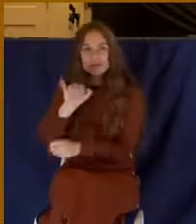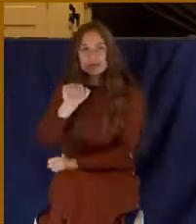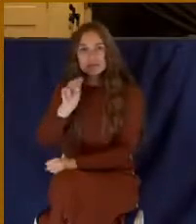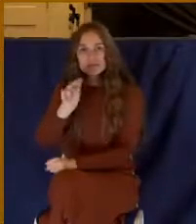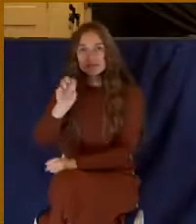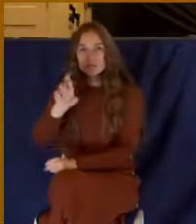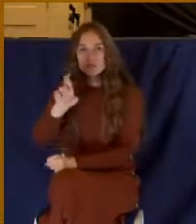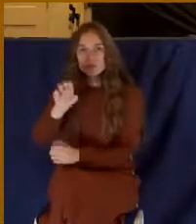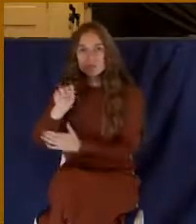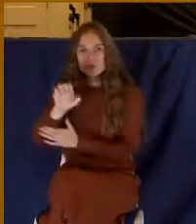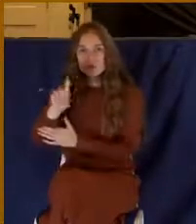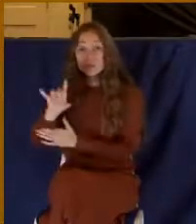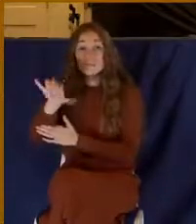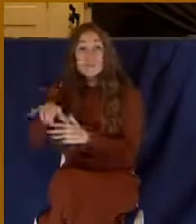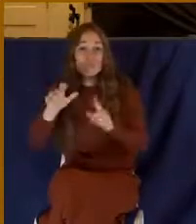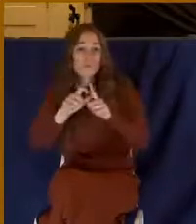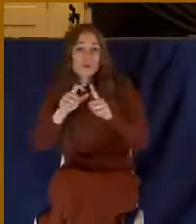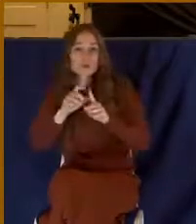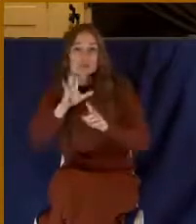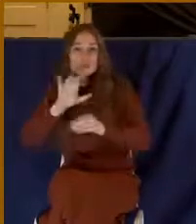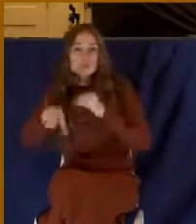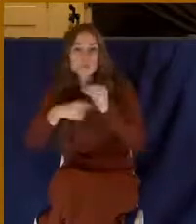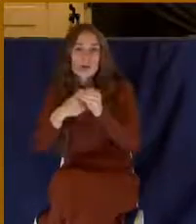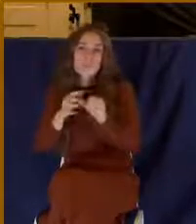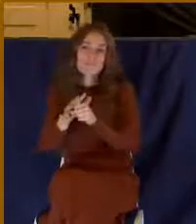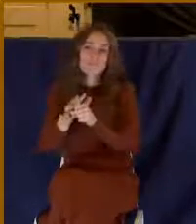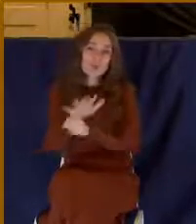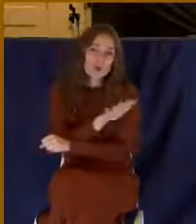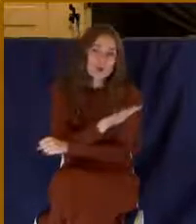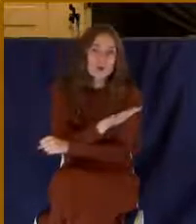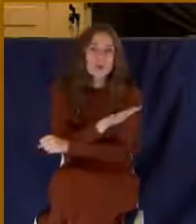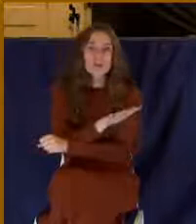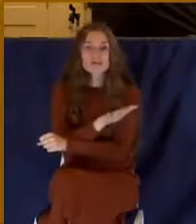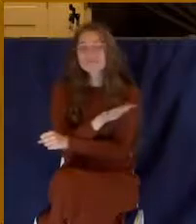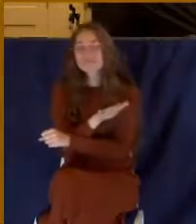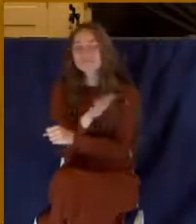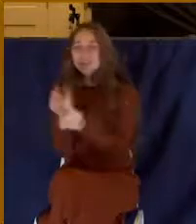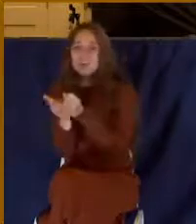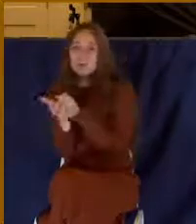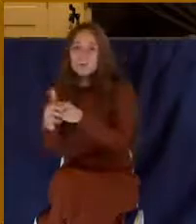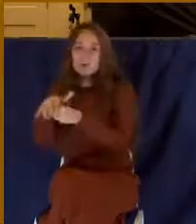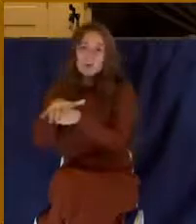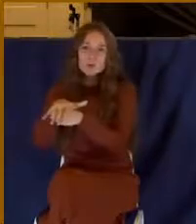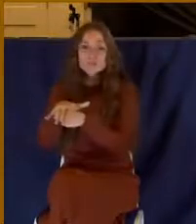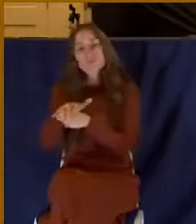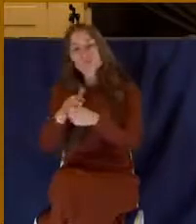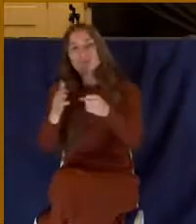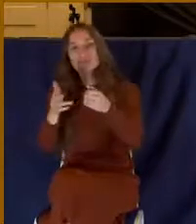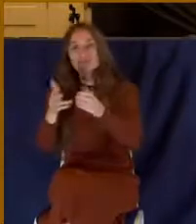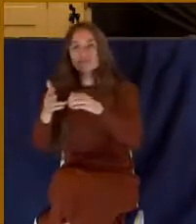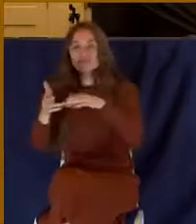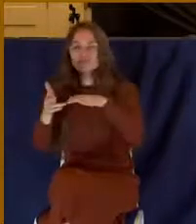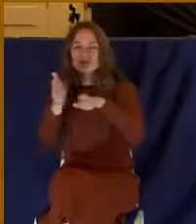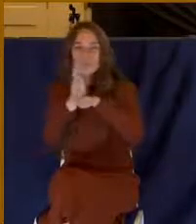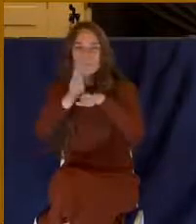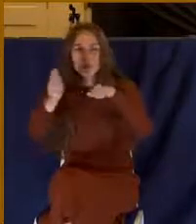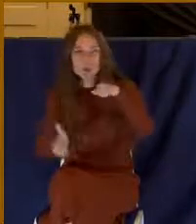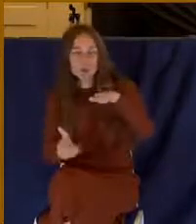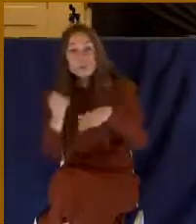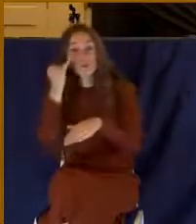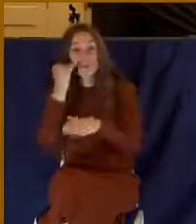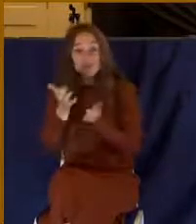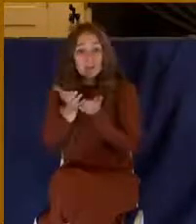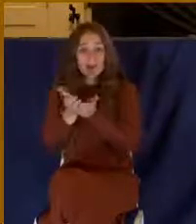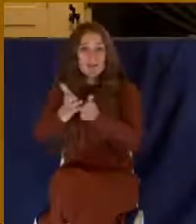consistently in Greek to talk about complete, full immersion. When a ship sunk to the bottom of the sea, a Greek person would say